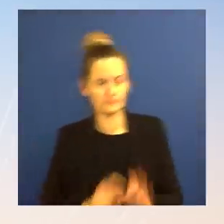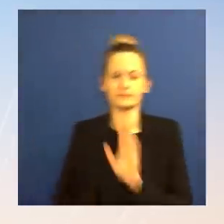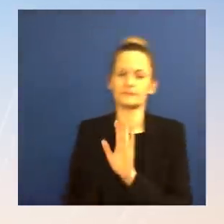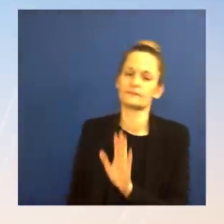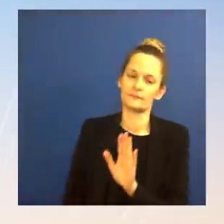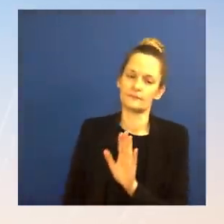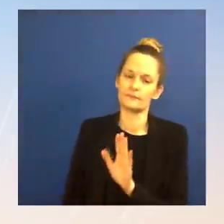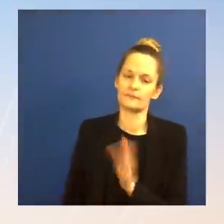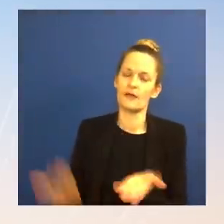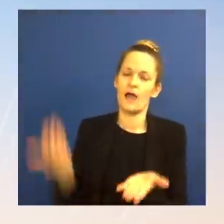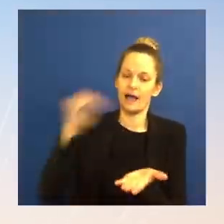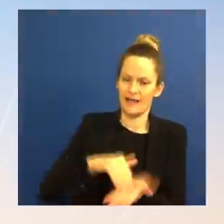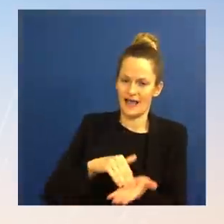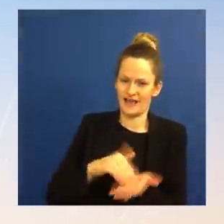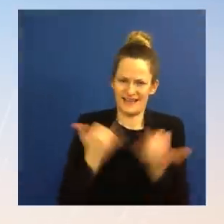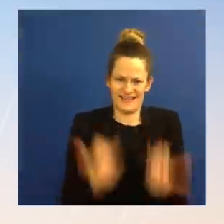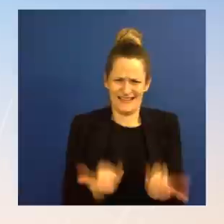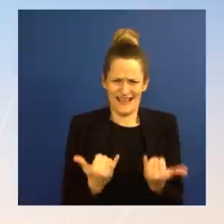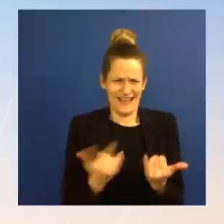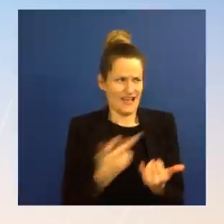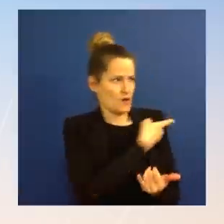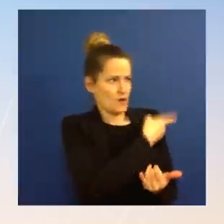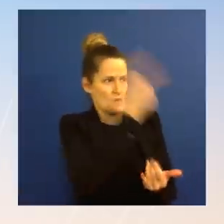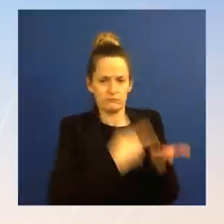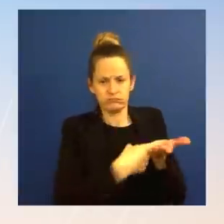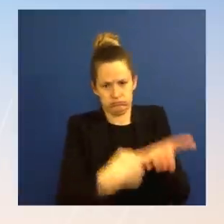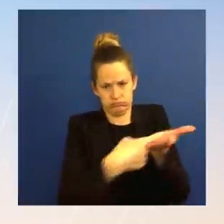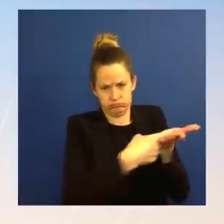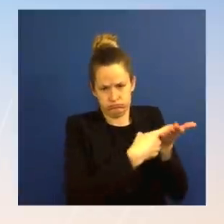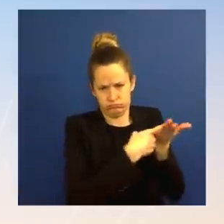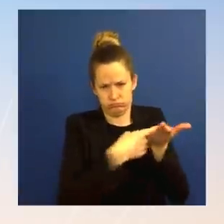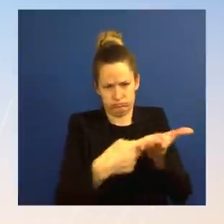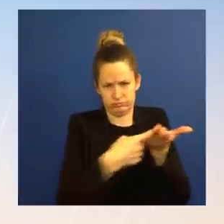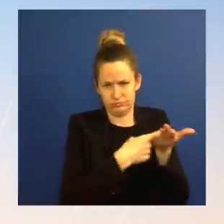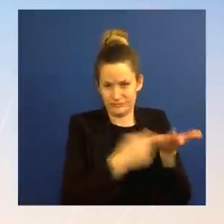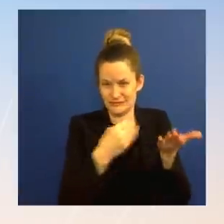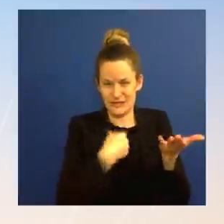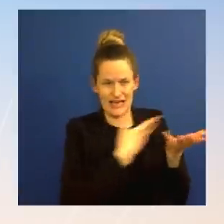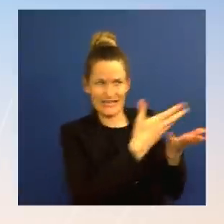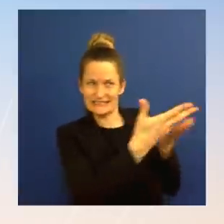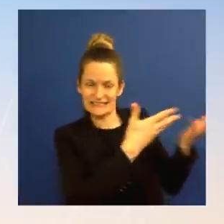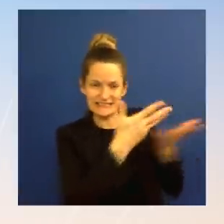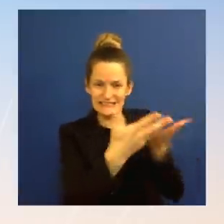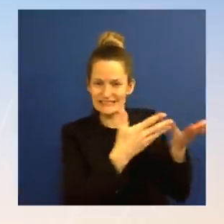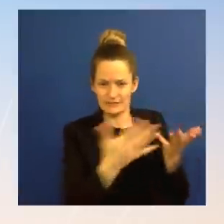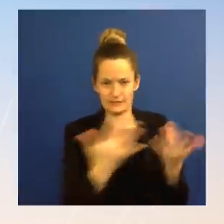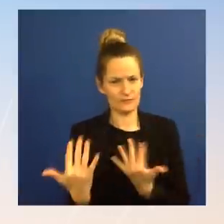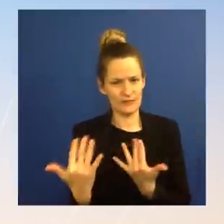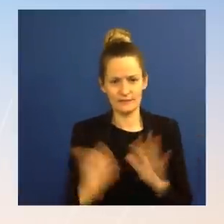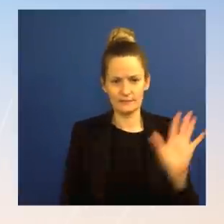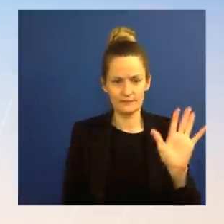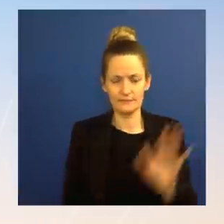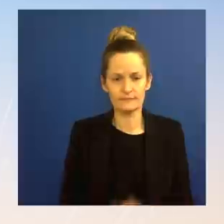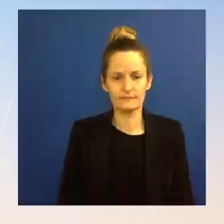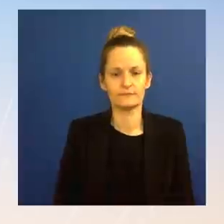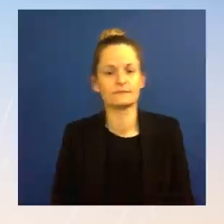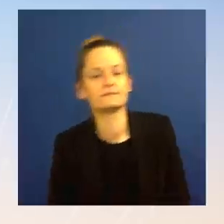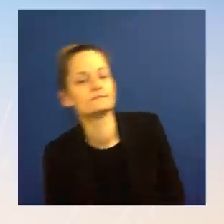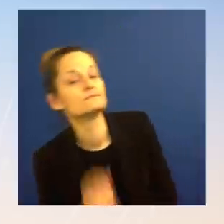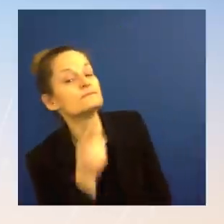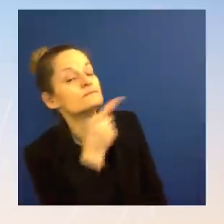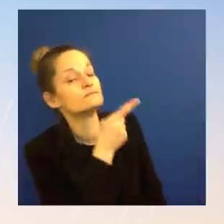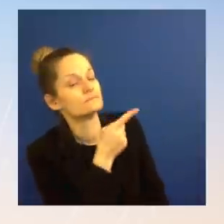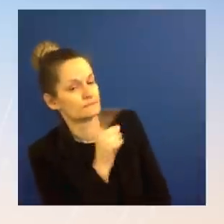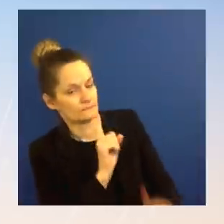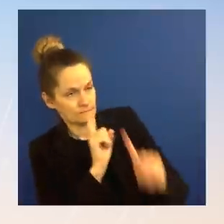we will leave to our Defense Department colleagues. Just a quick one. You know, there's another round of arrests in Russia. was, like, estimated at 5,000 over the weekend. Is the